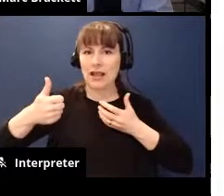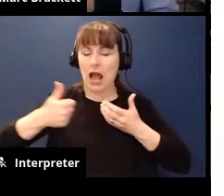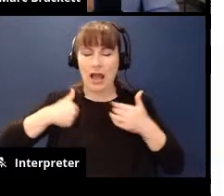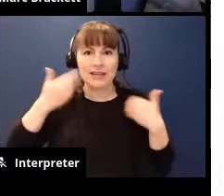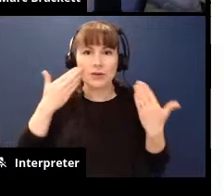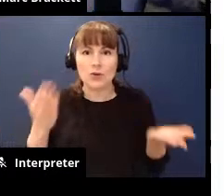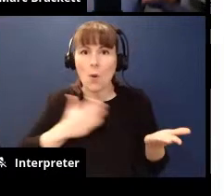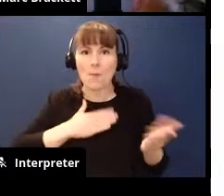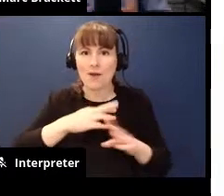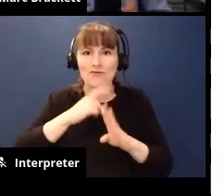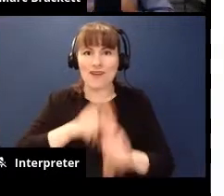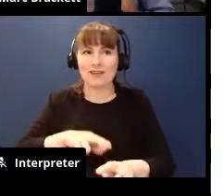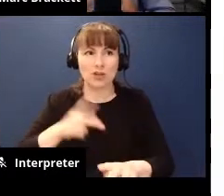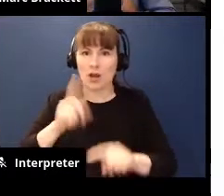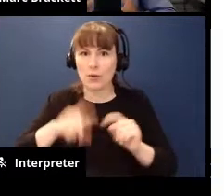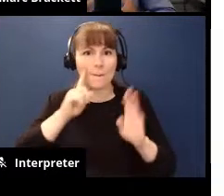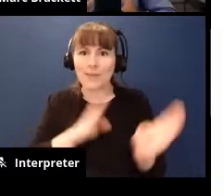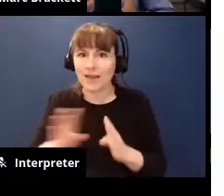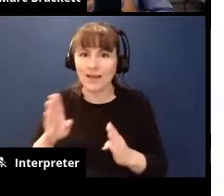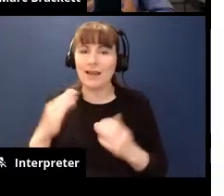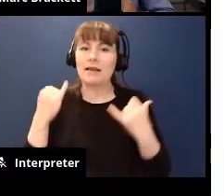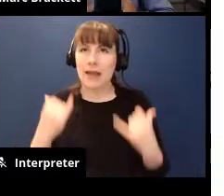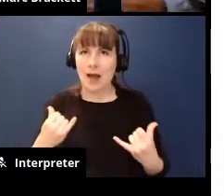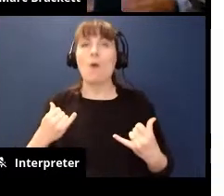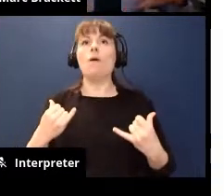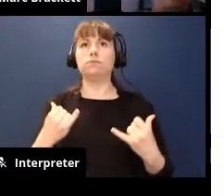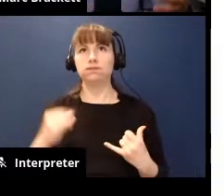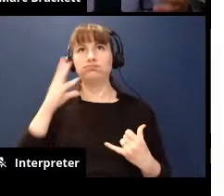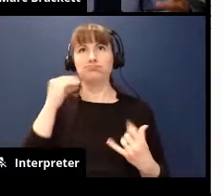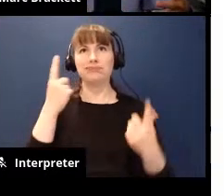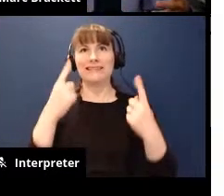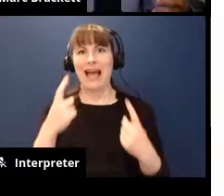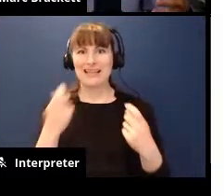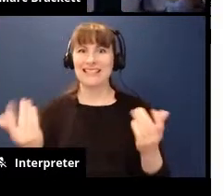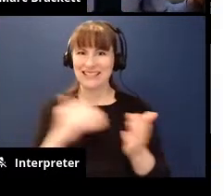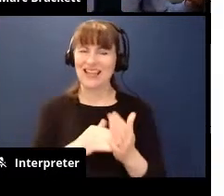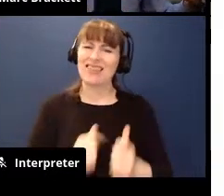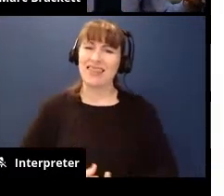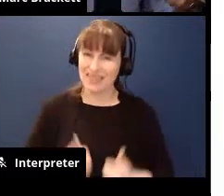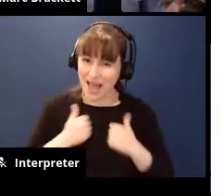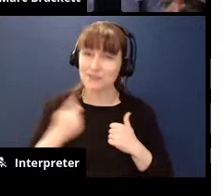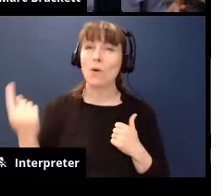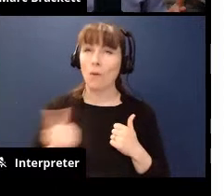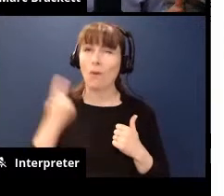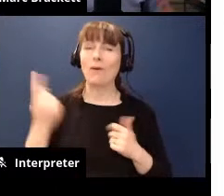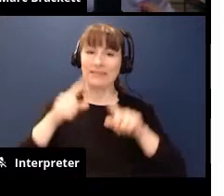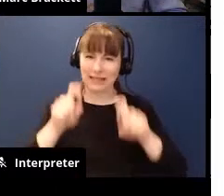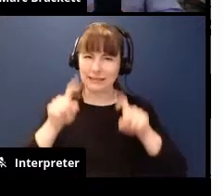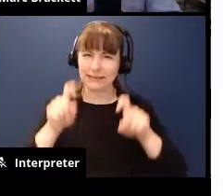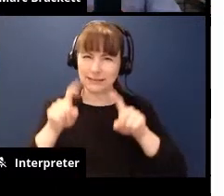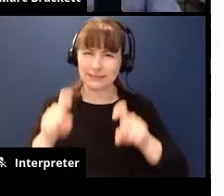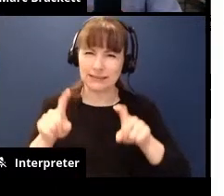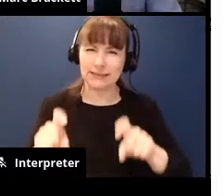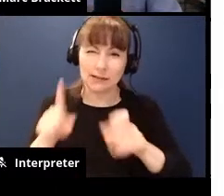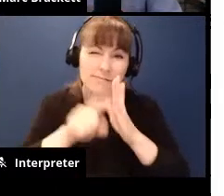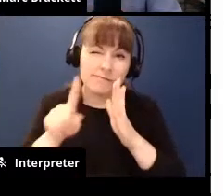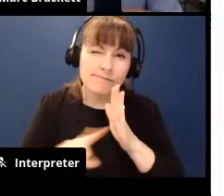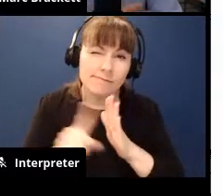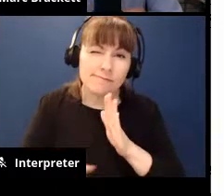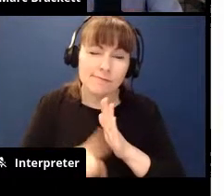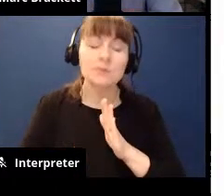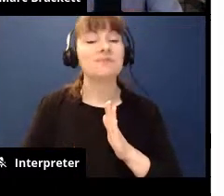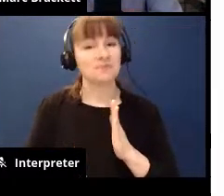so like i'm being put to the test again and life is going to be always about putting ourselves to the test and